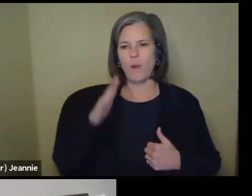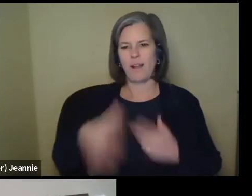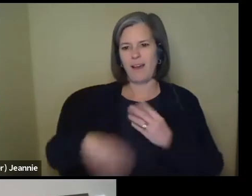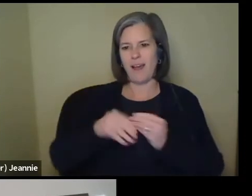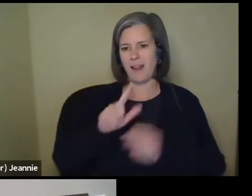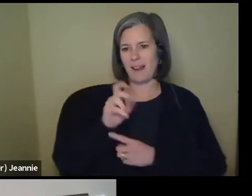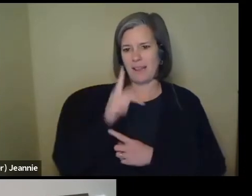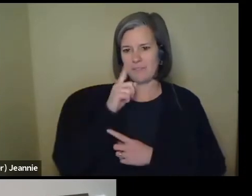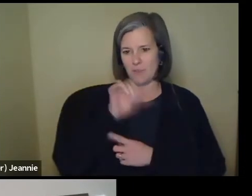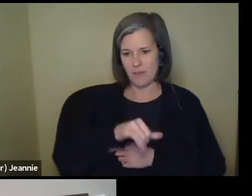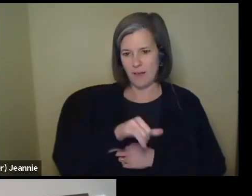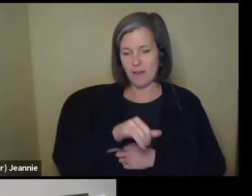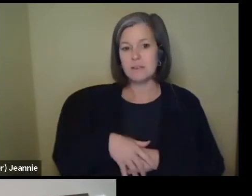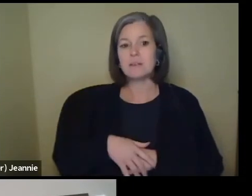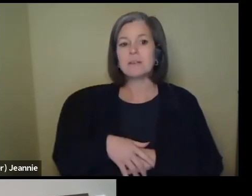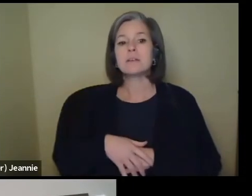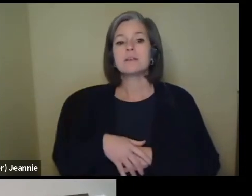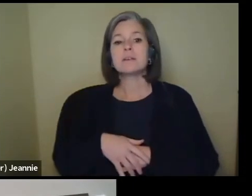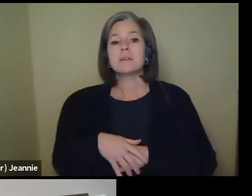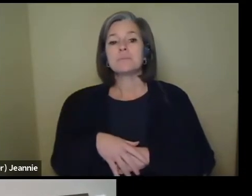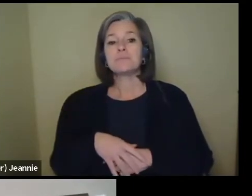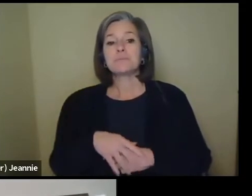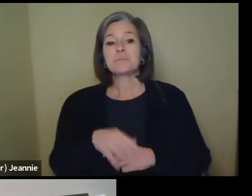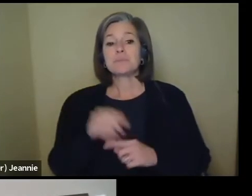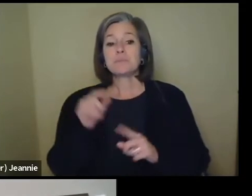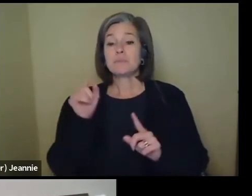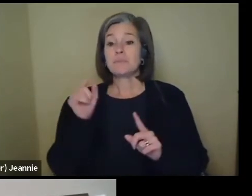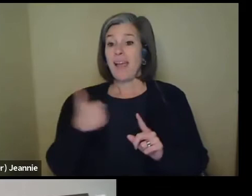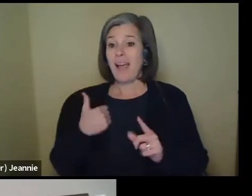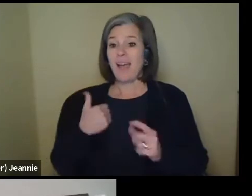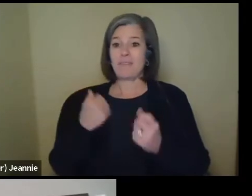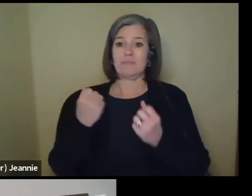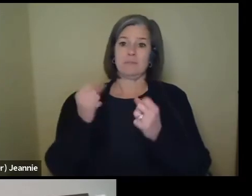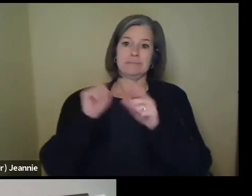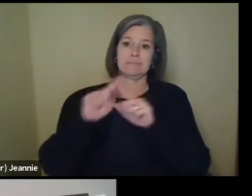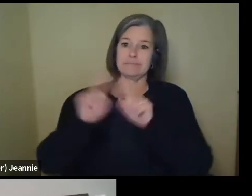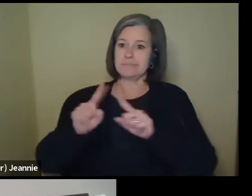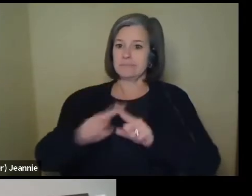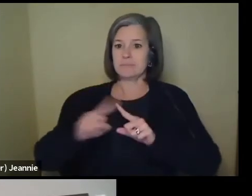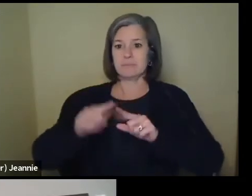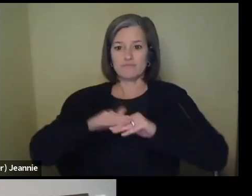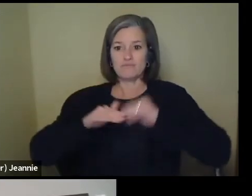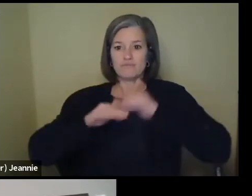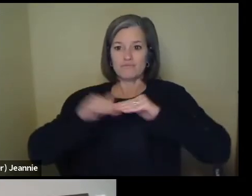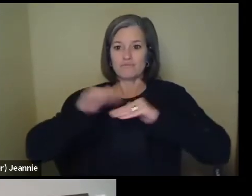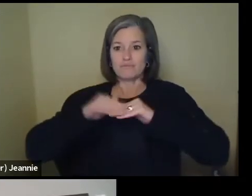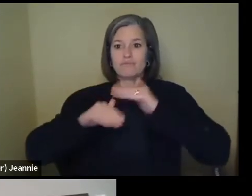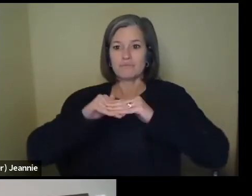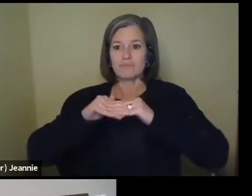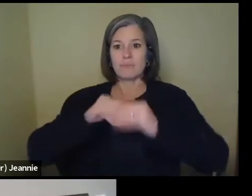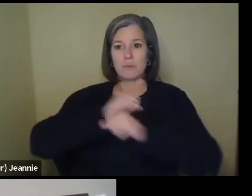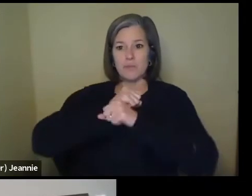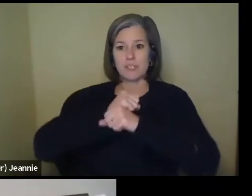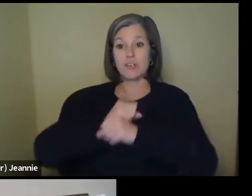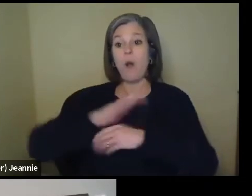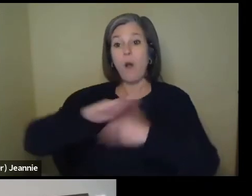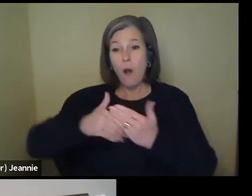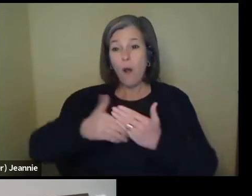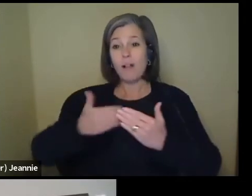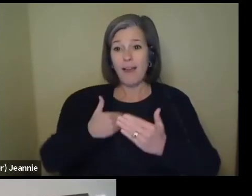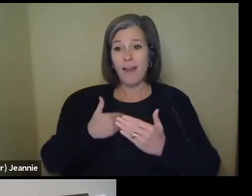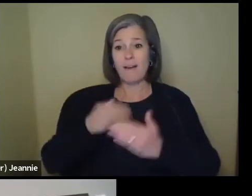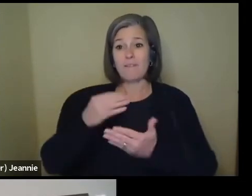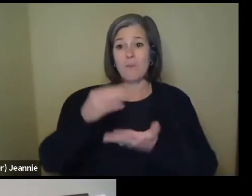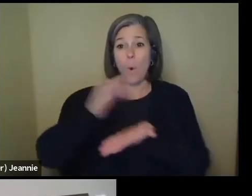It's this idea that we have lots of different layers of protection. All of them are weak. All of them have holes in them, right?